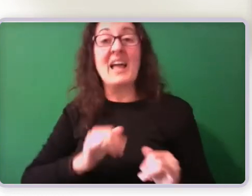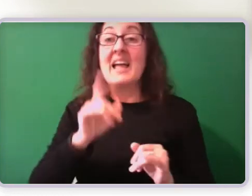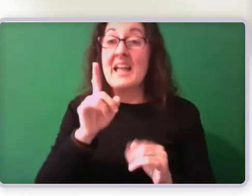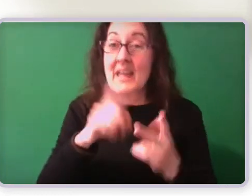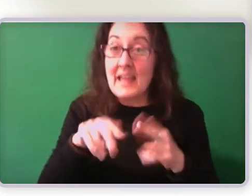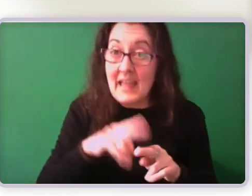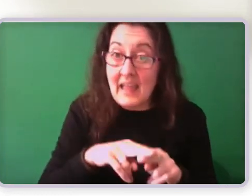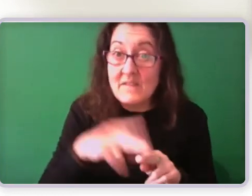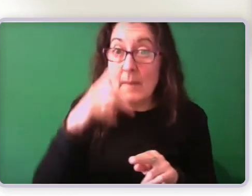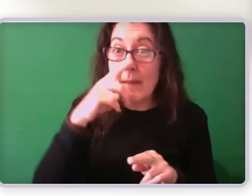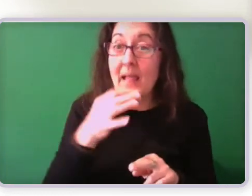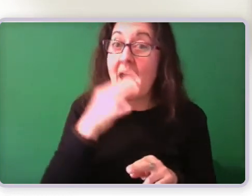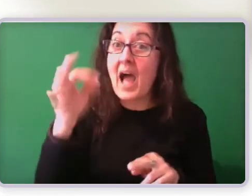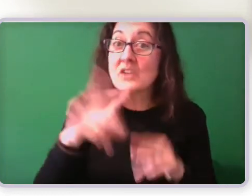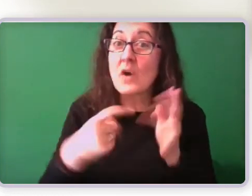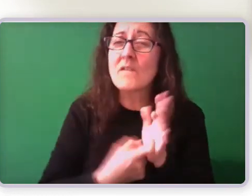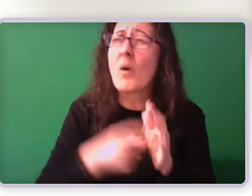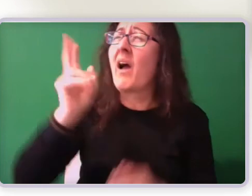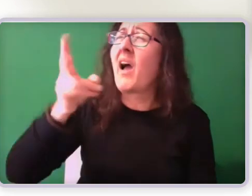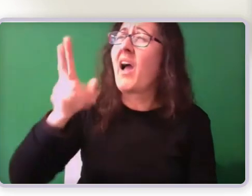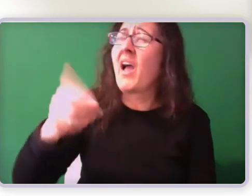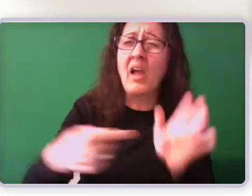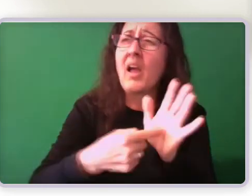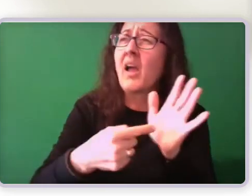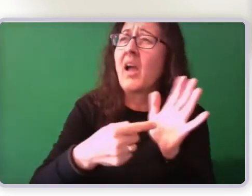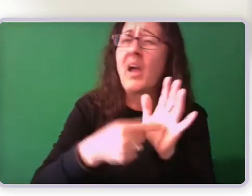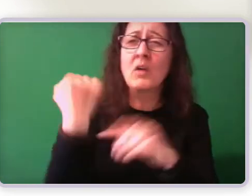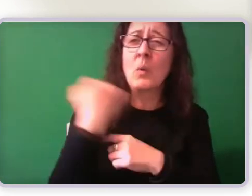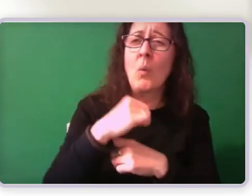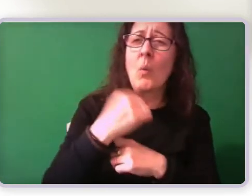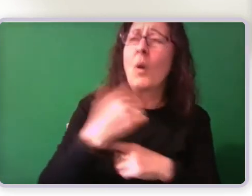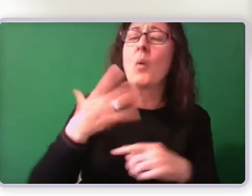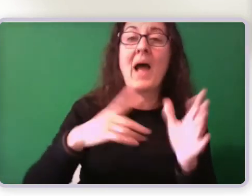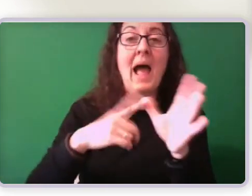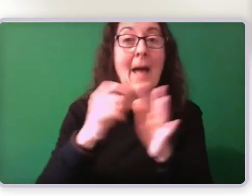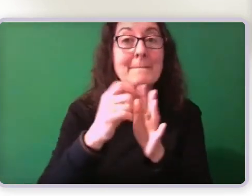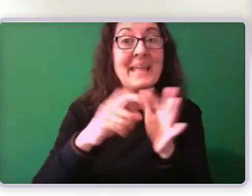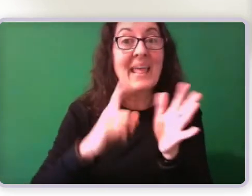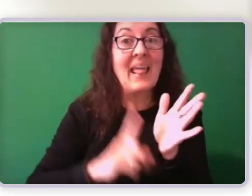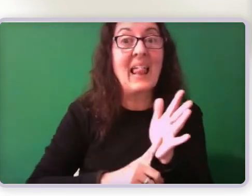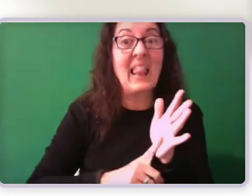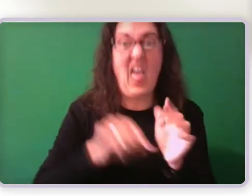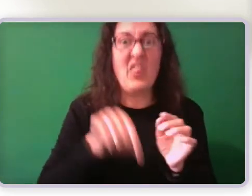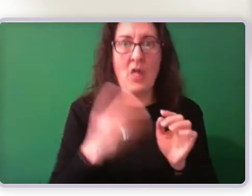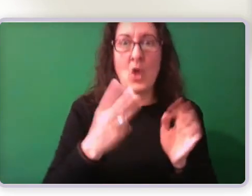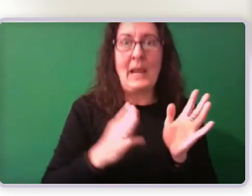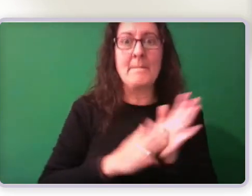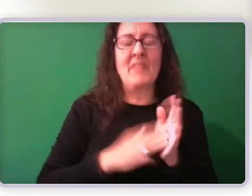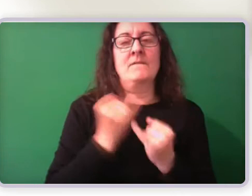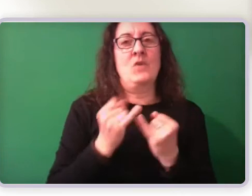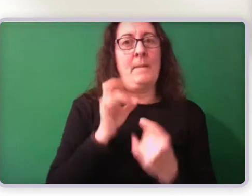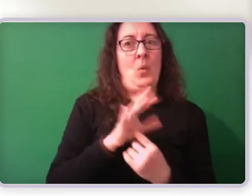Often appeals can happen months or even years after the initial application. And the person running the appeal and making the decision